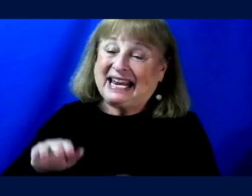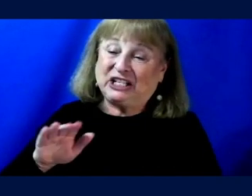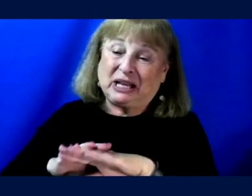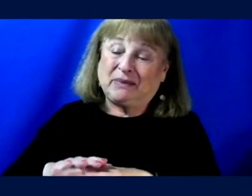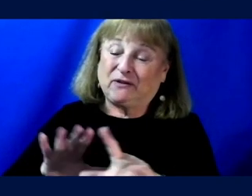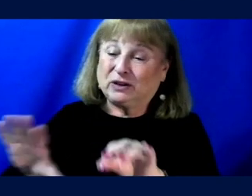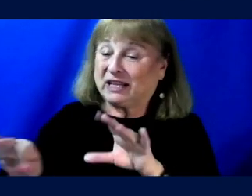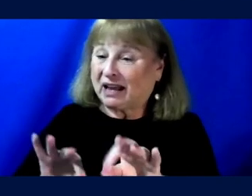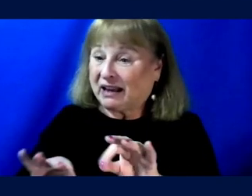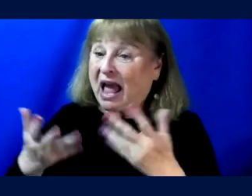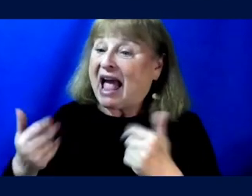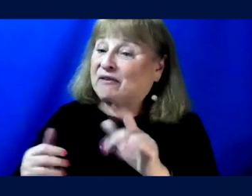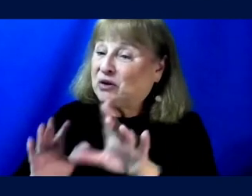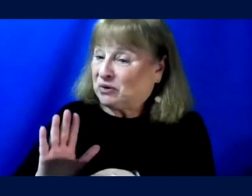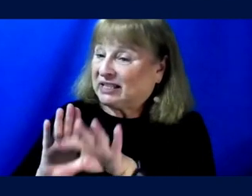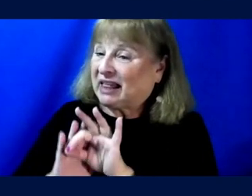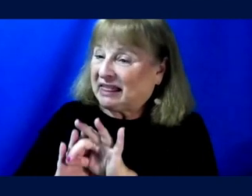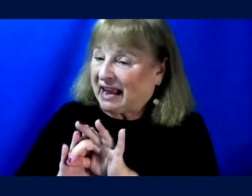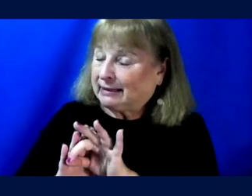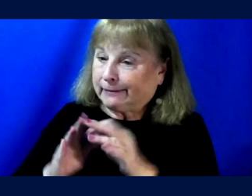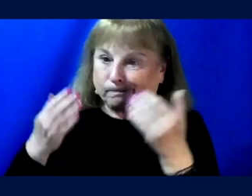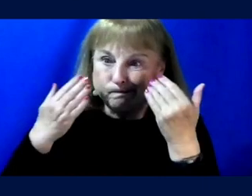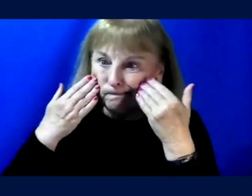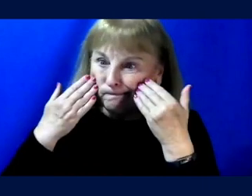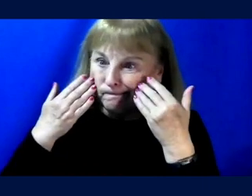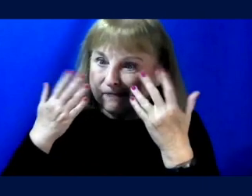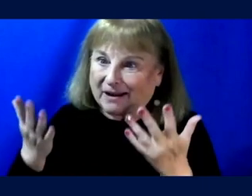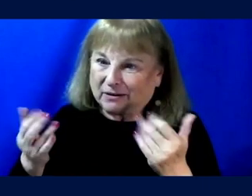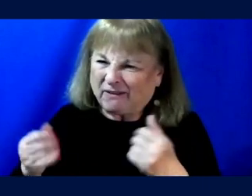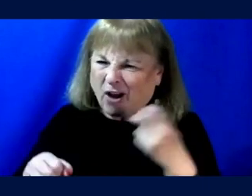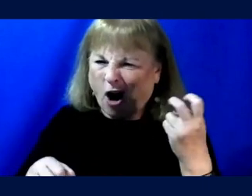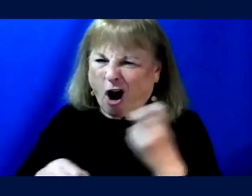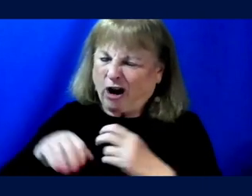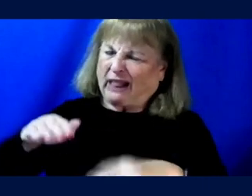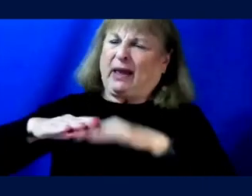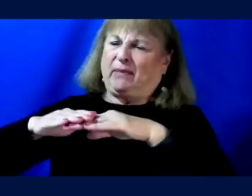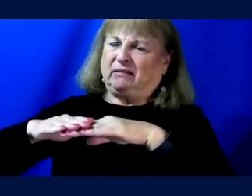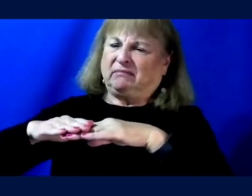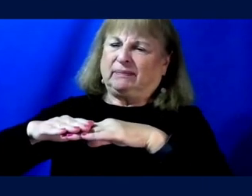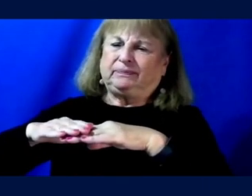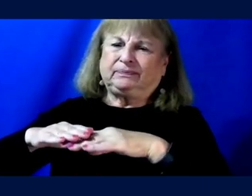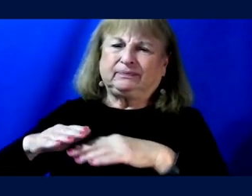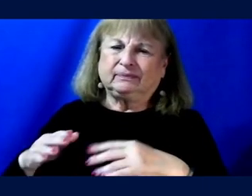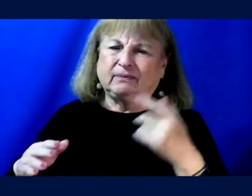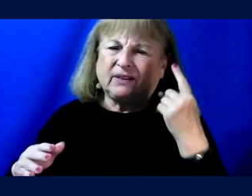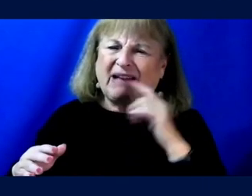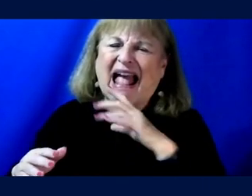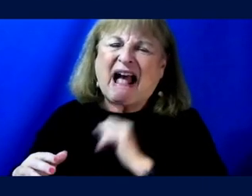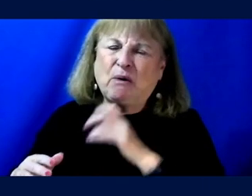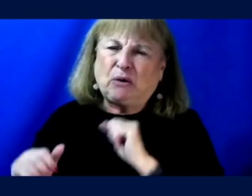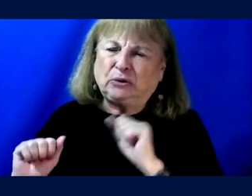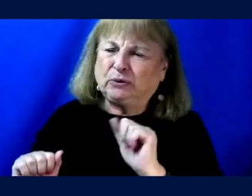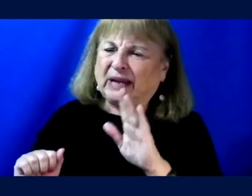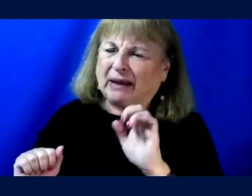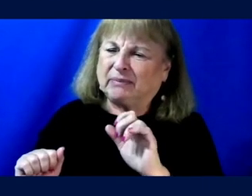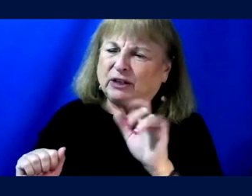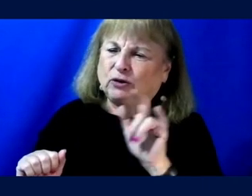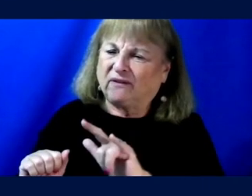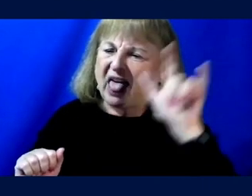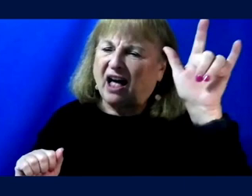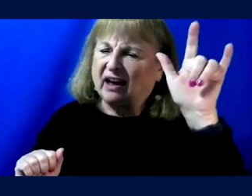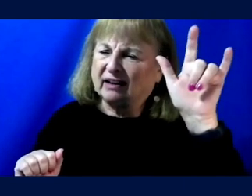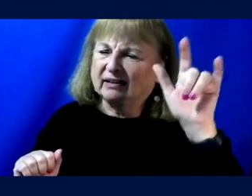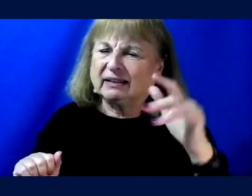Once selected, I don't actually know if there's a, a hard limit in terms of how old someone can be, can fly.